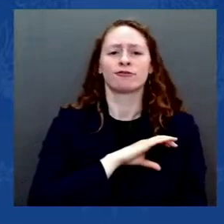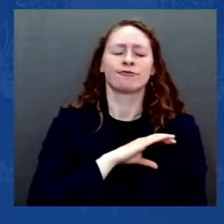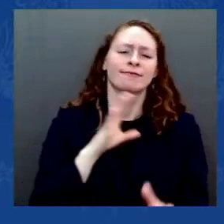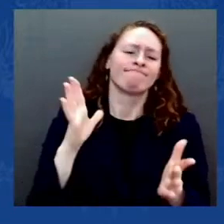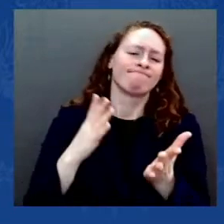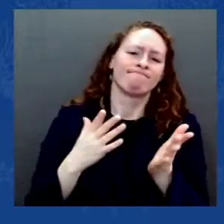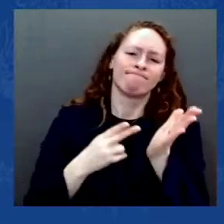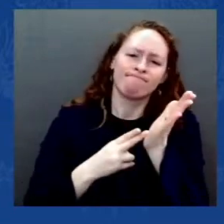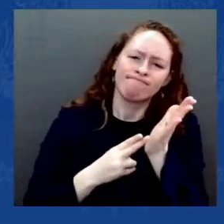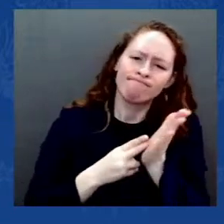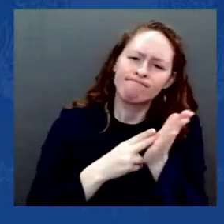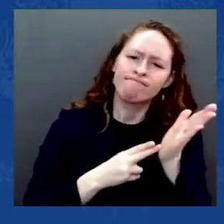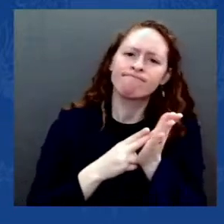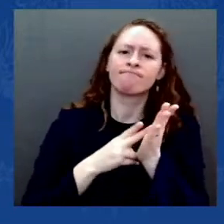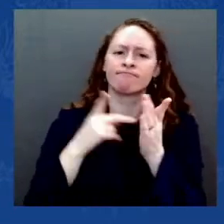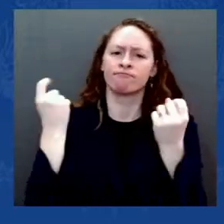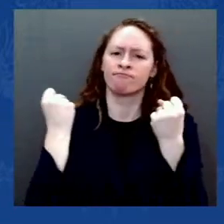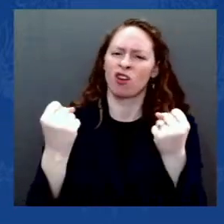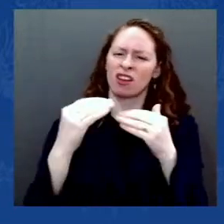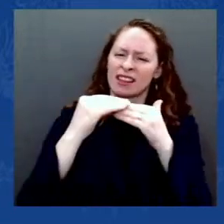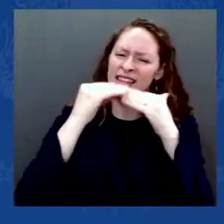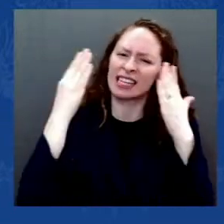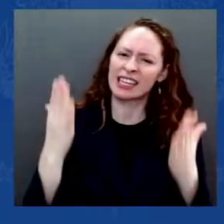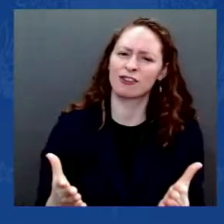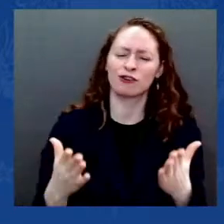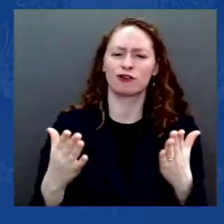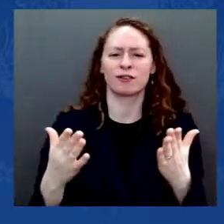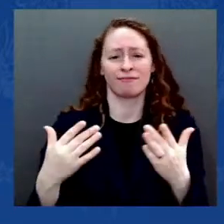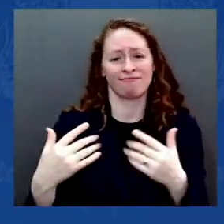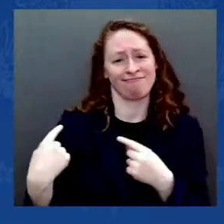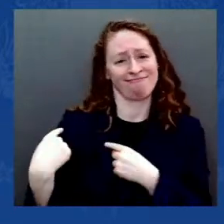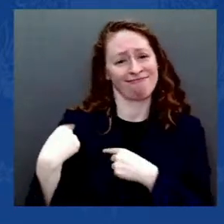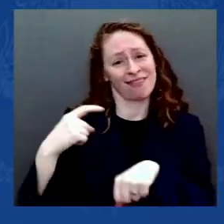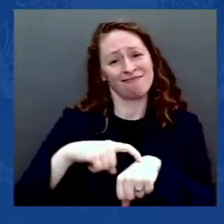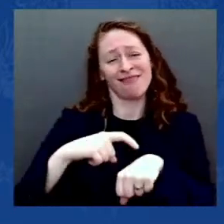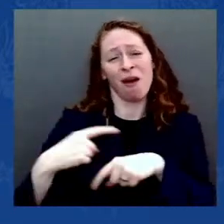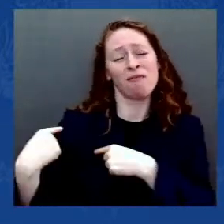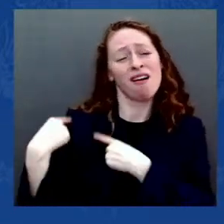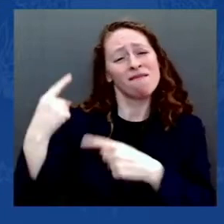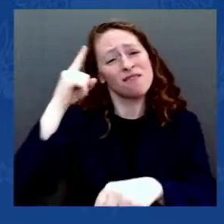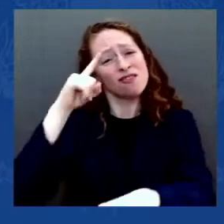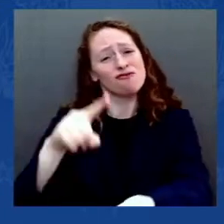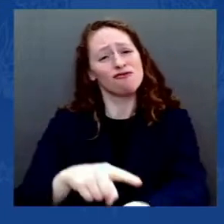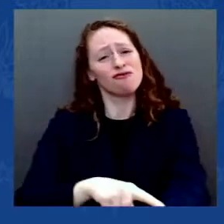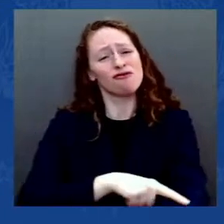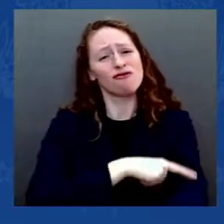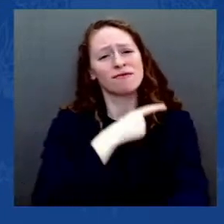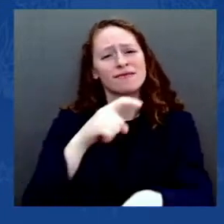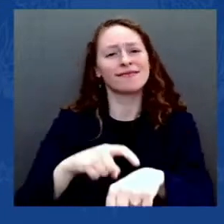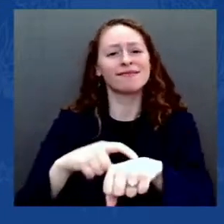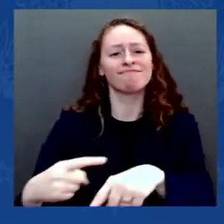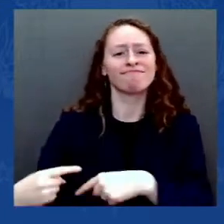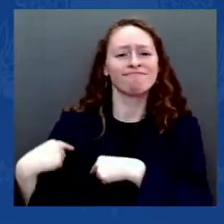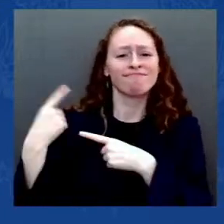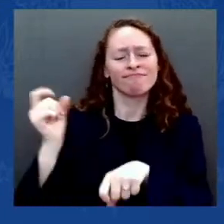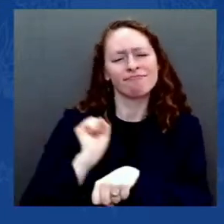our nation toward that more perfect union. President Joe Biden.